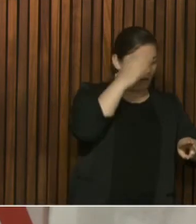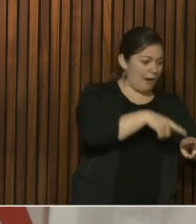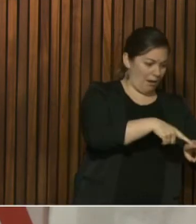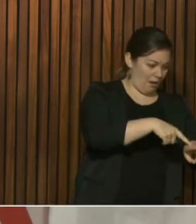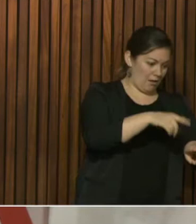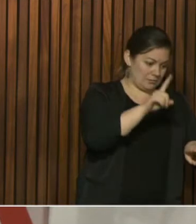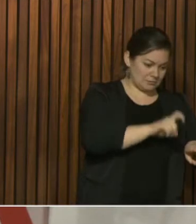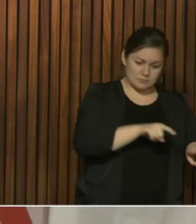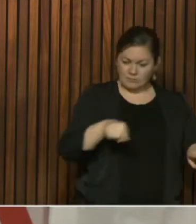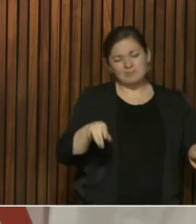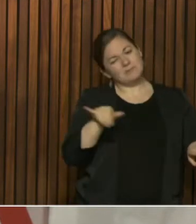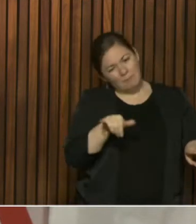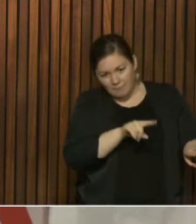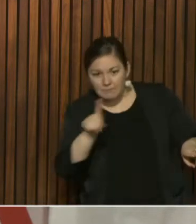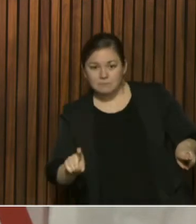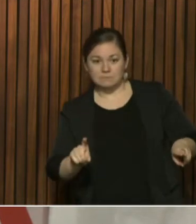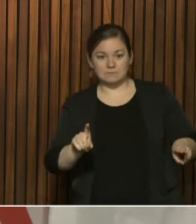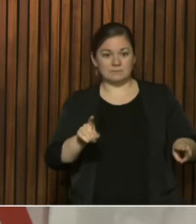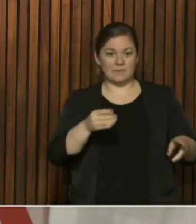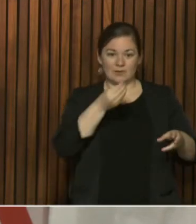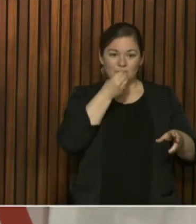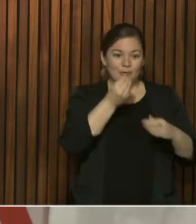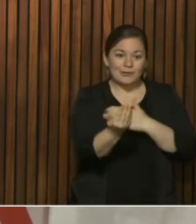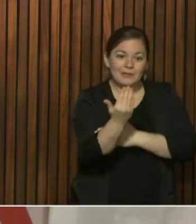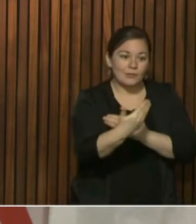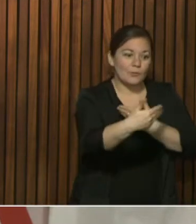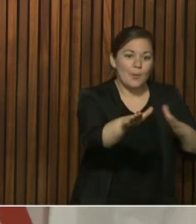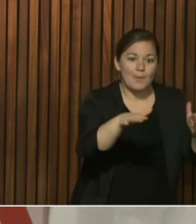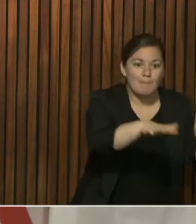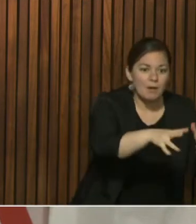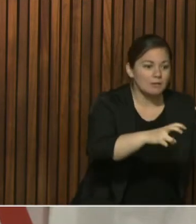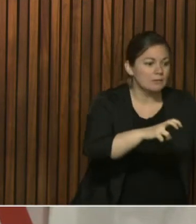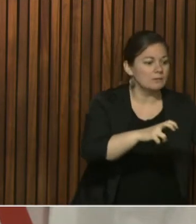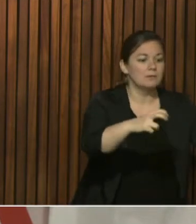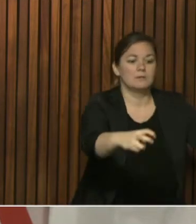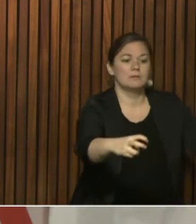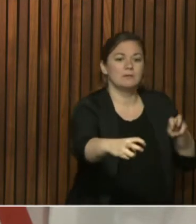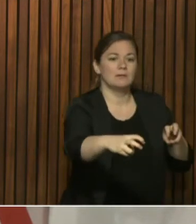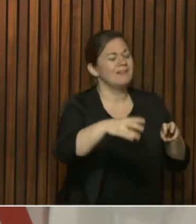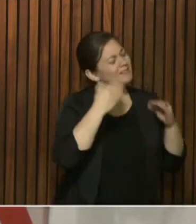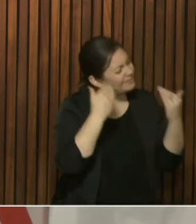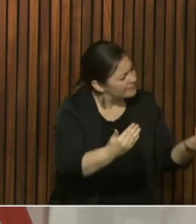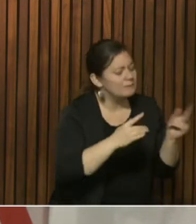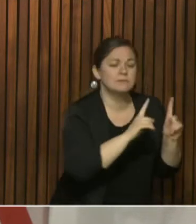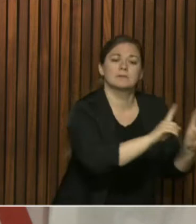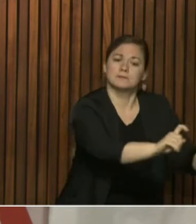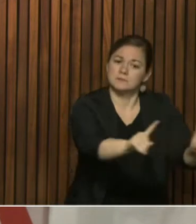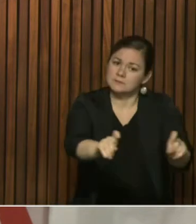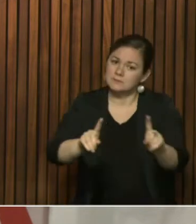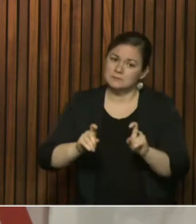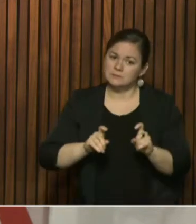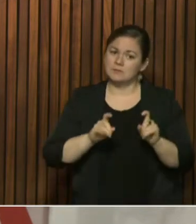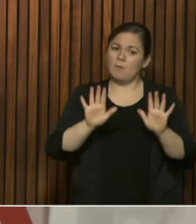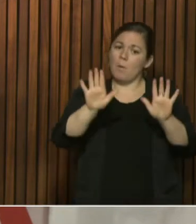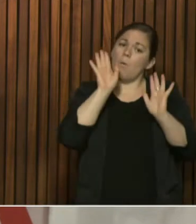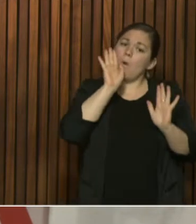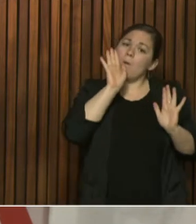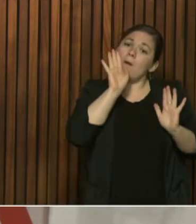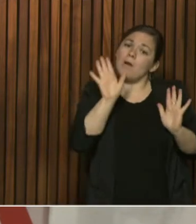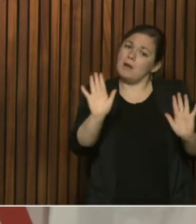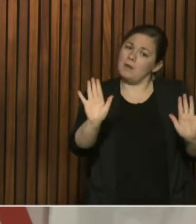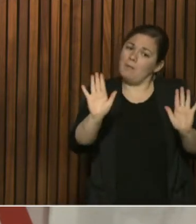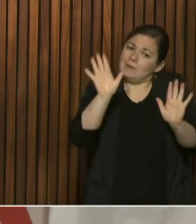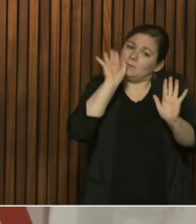people who worked with them, you know, the staff. So that is certainly one of the areas we're seriously looking at now. Next question.